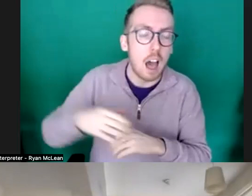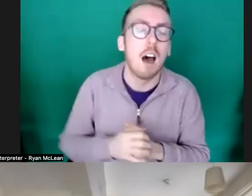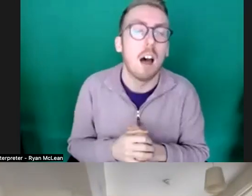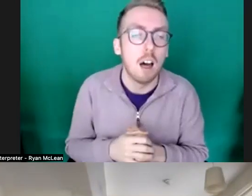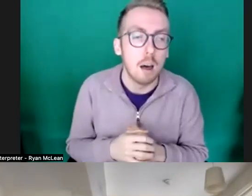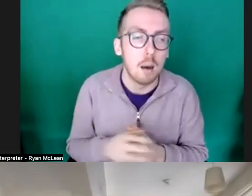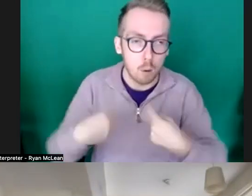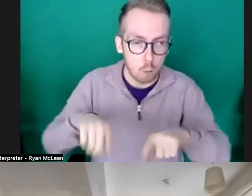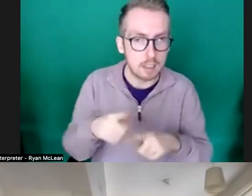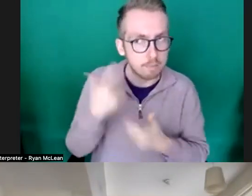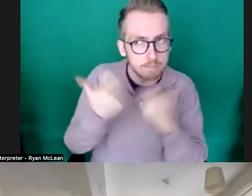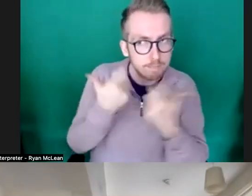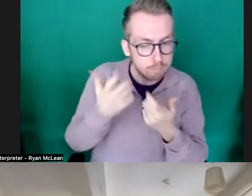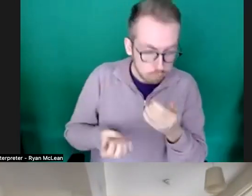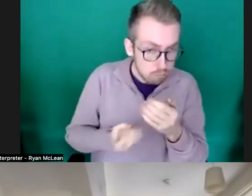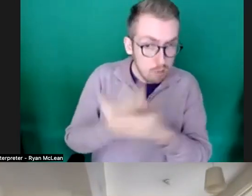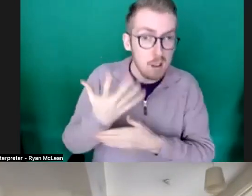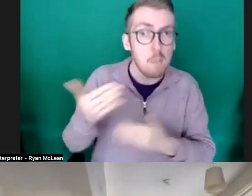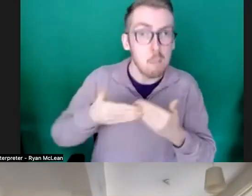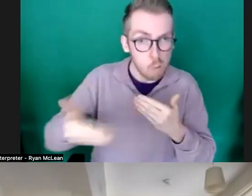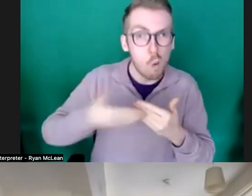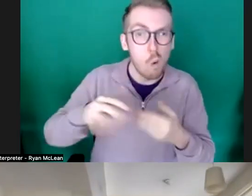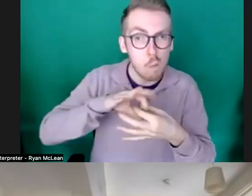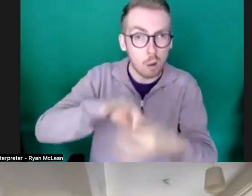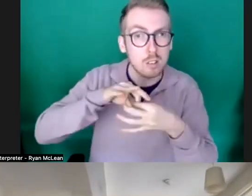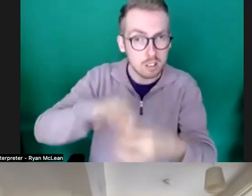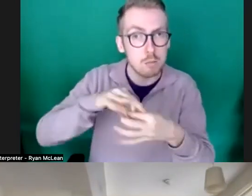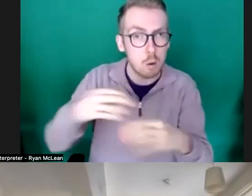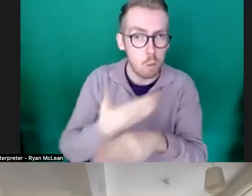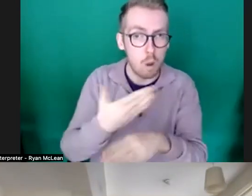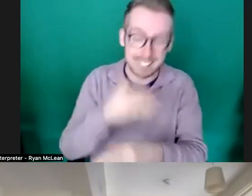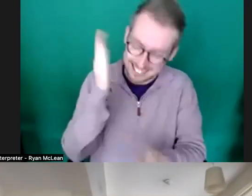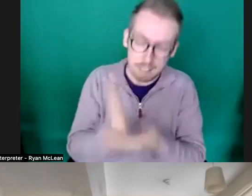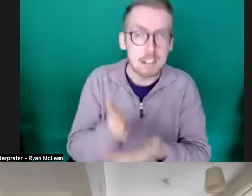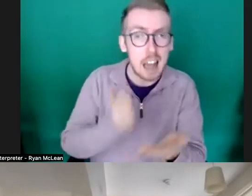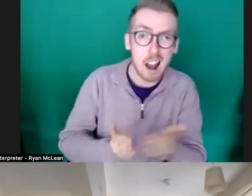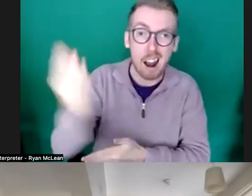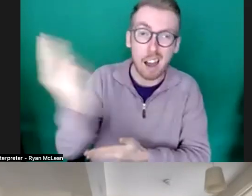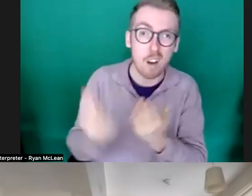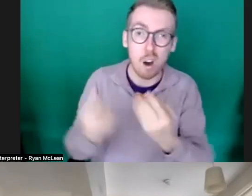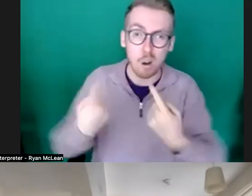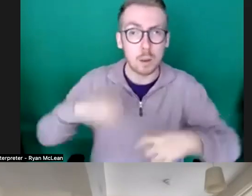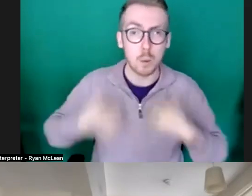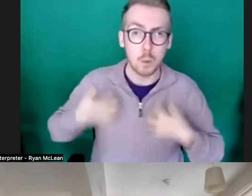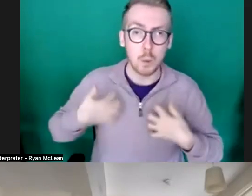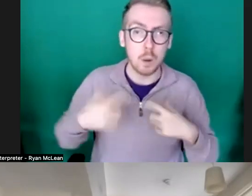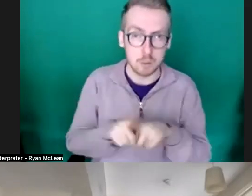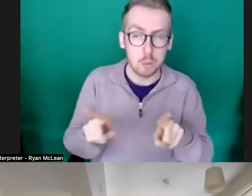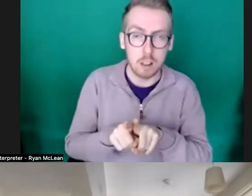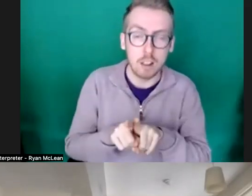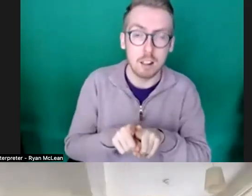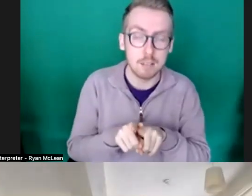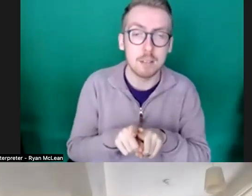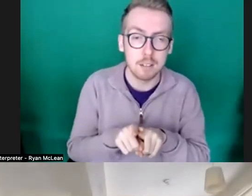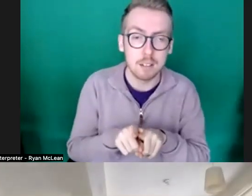at developing more participatory work definitely live art stuff is we're very interested in and it you should really i